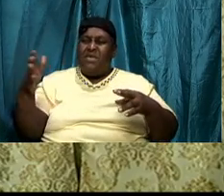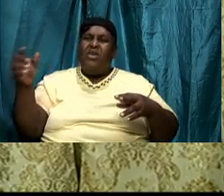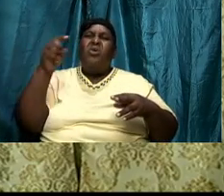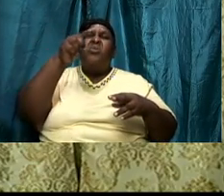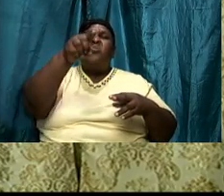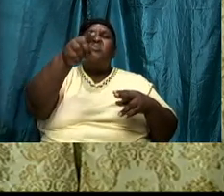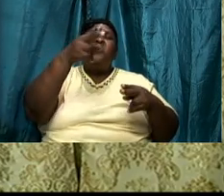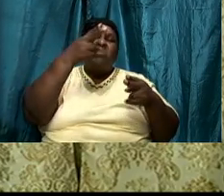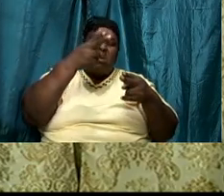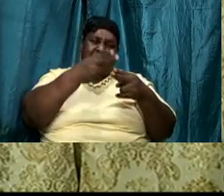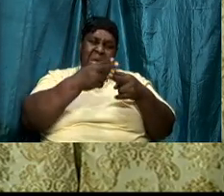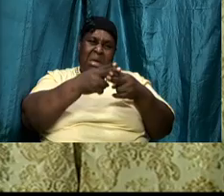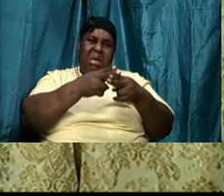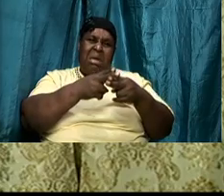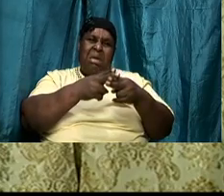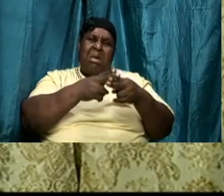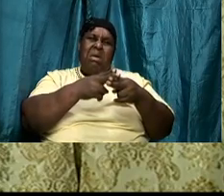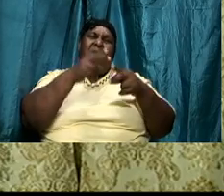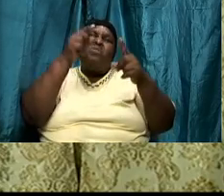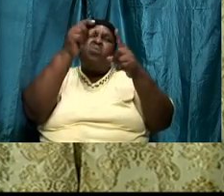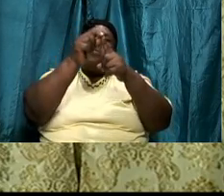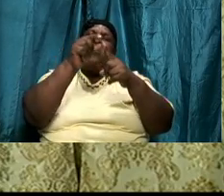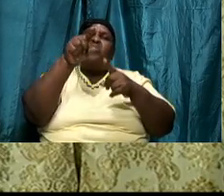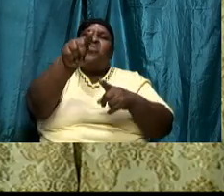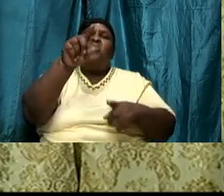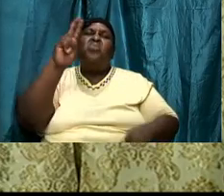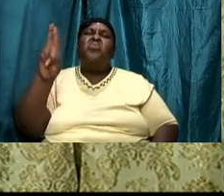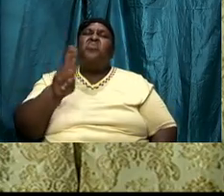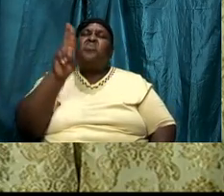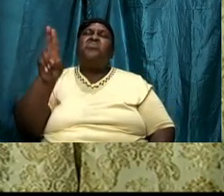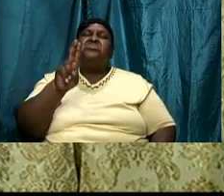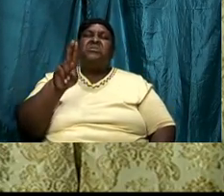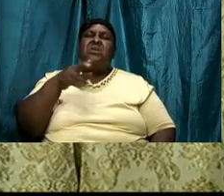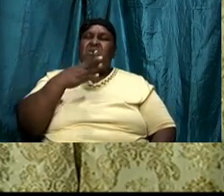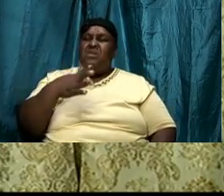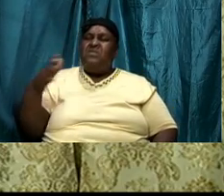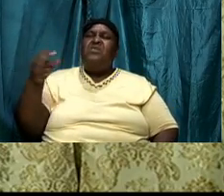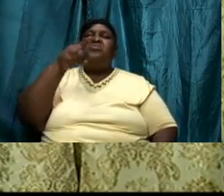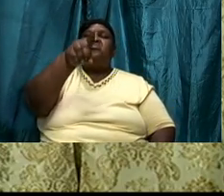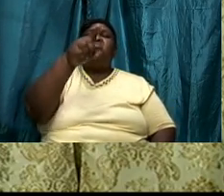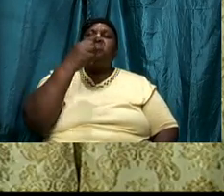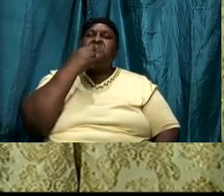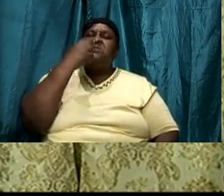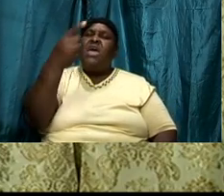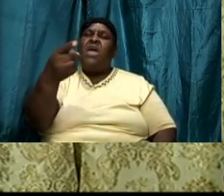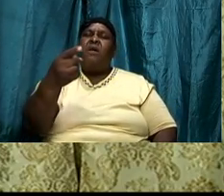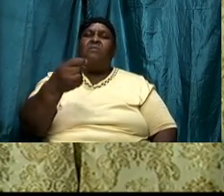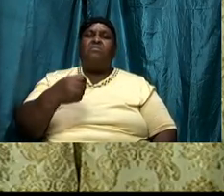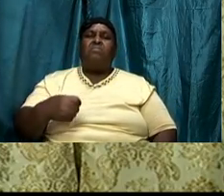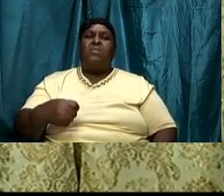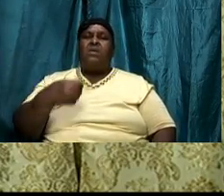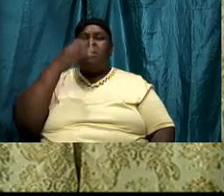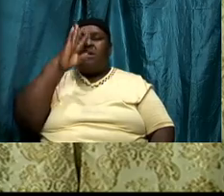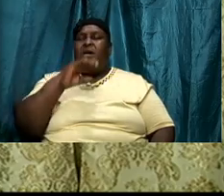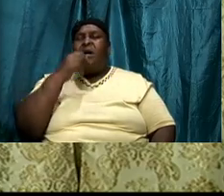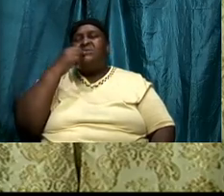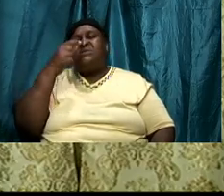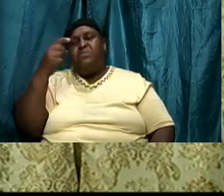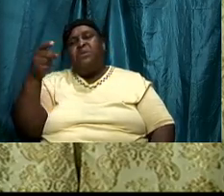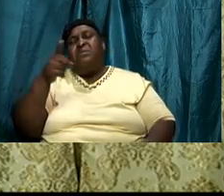name the words that you use the things that you say God talks about